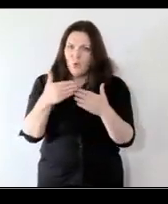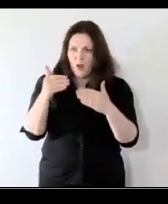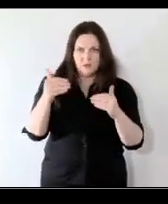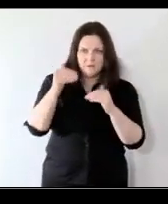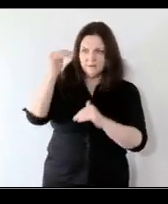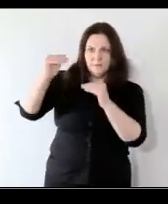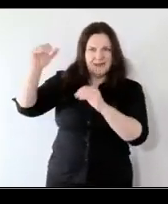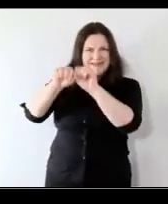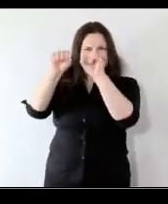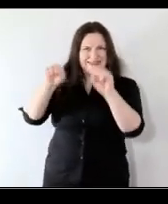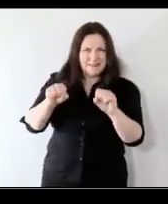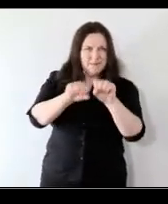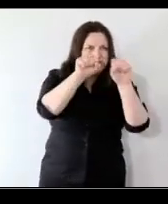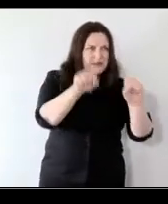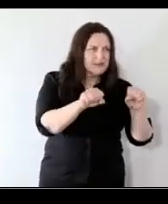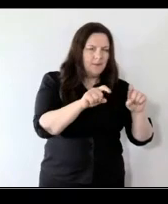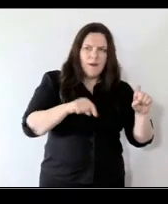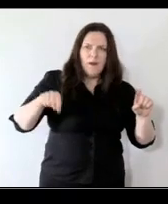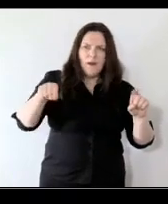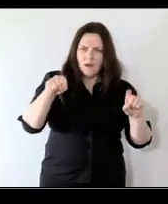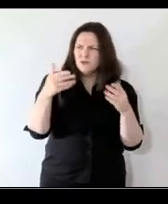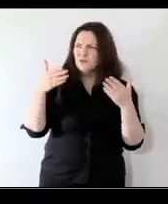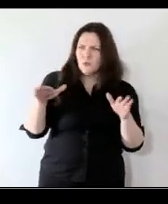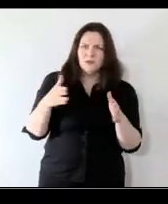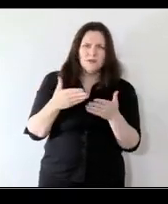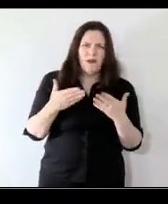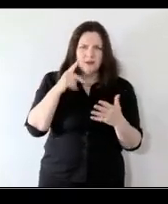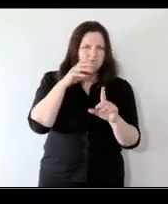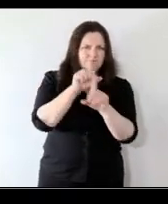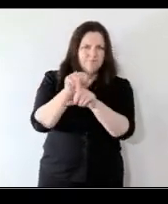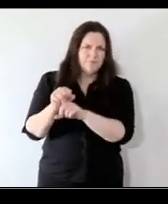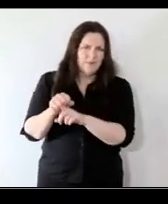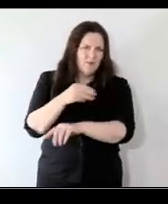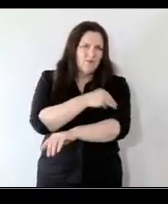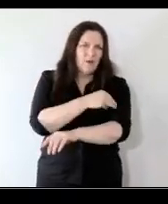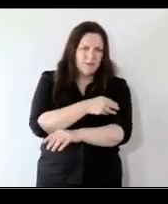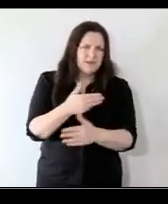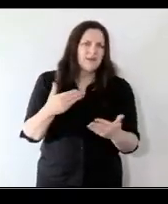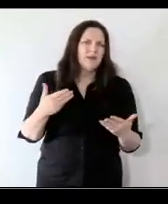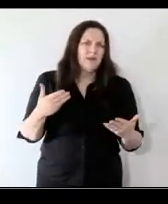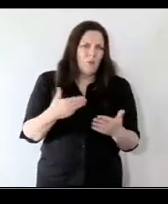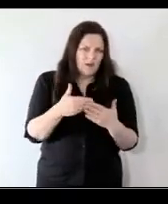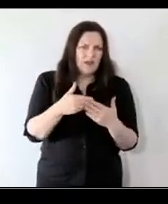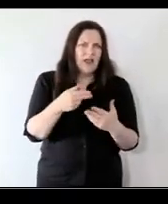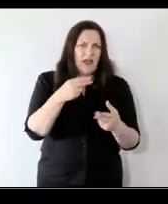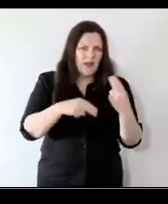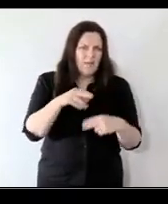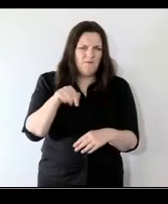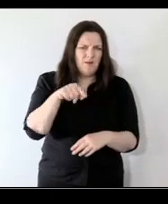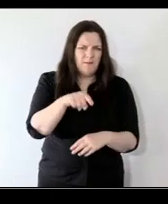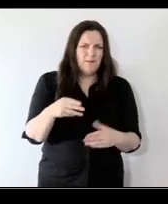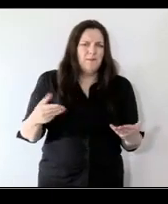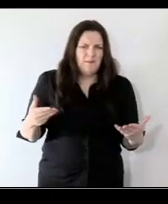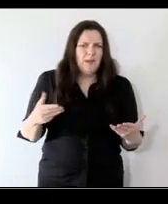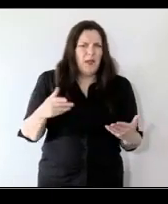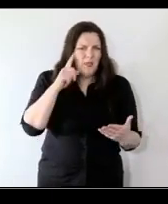wrong with with systems um and a lot of the problems that are arising from time i think a lot